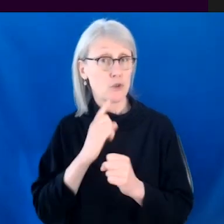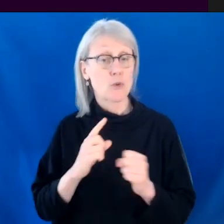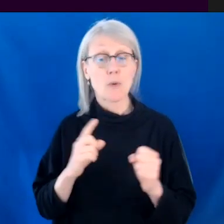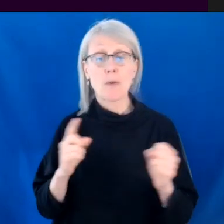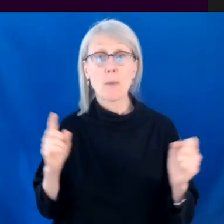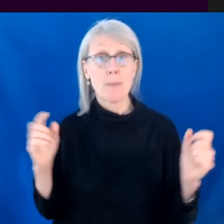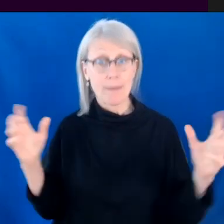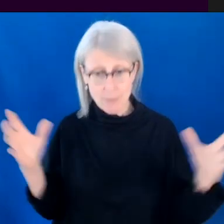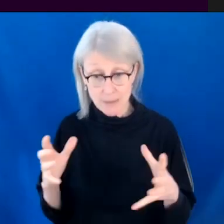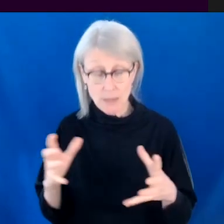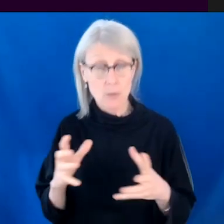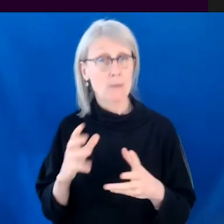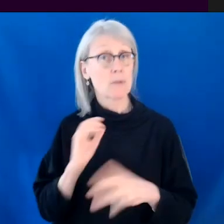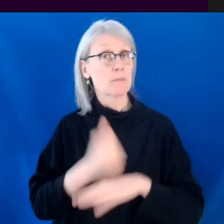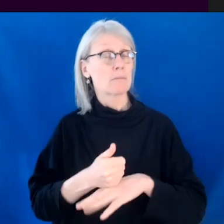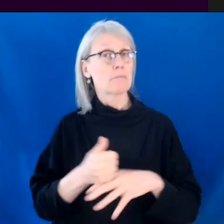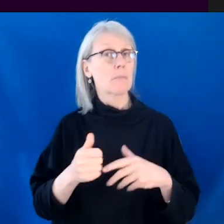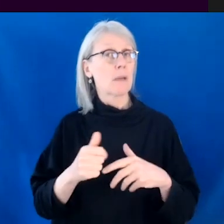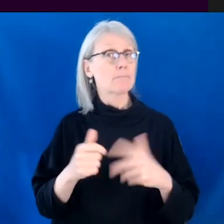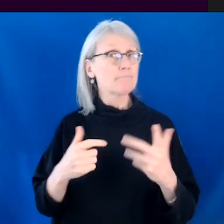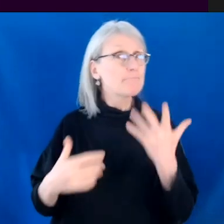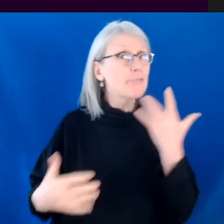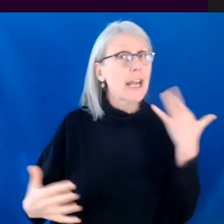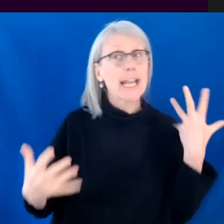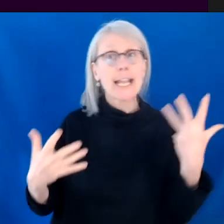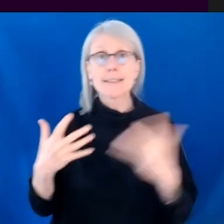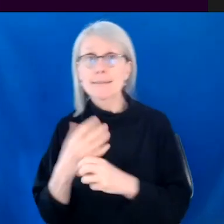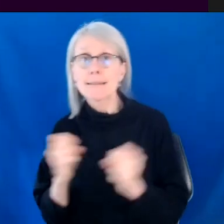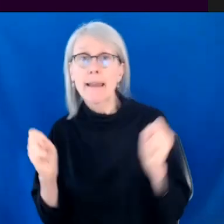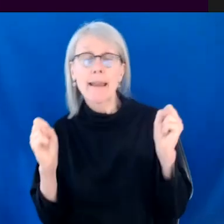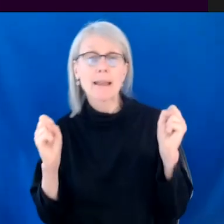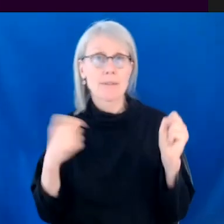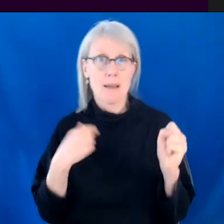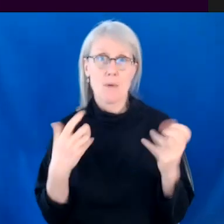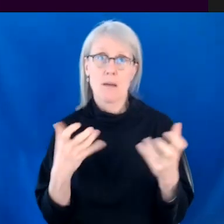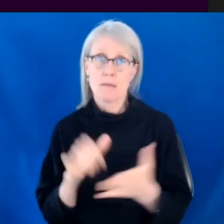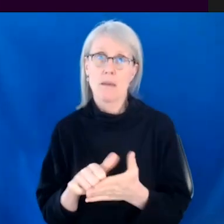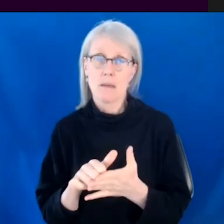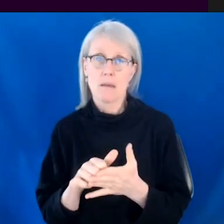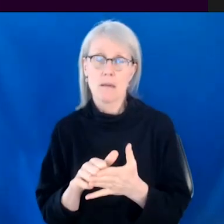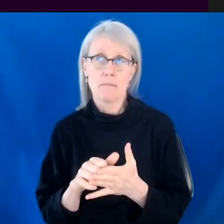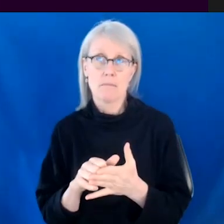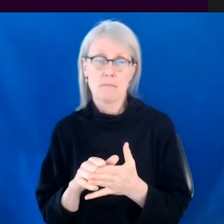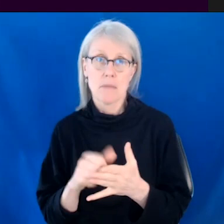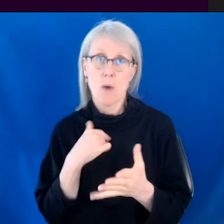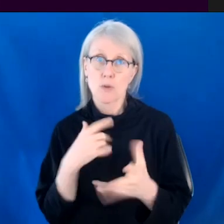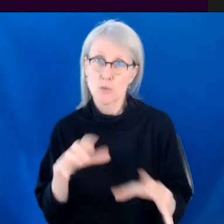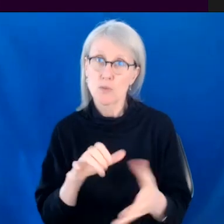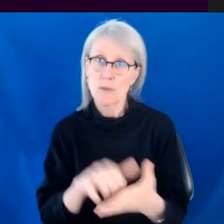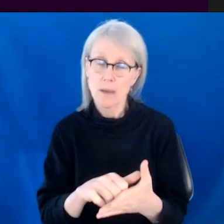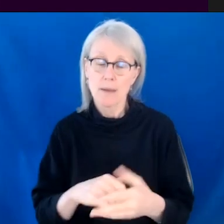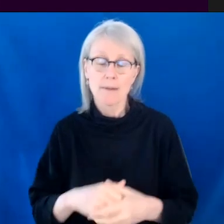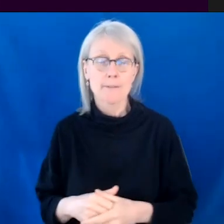to do that. So that's something that I have to do if it's something that I want, but it kind of speaks